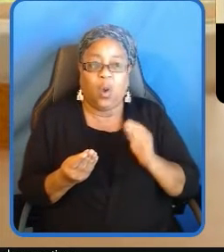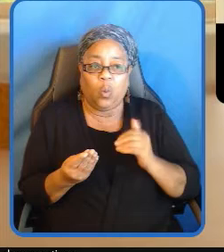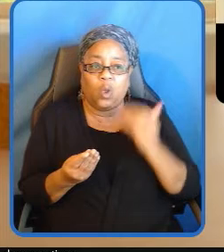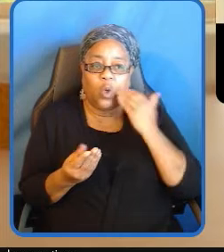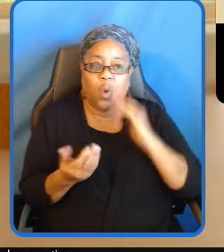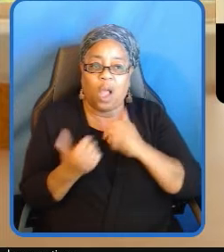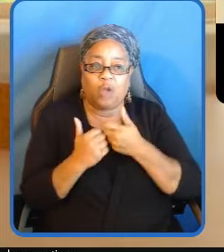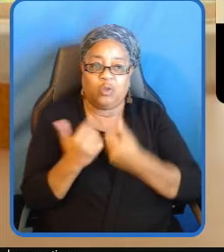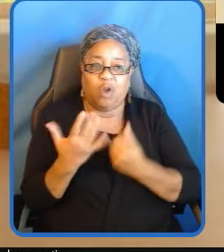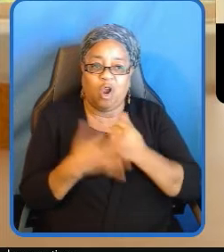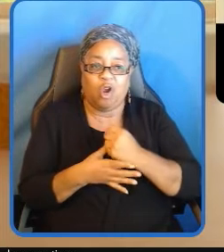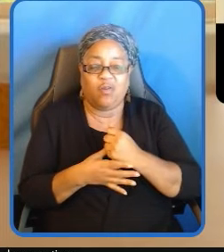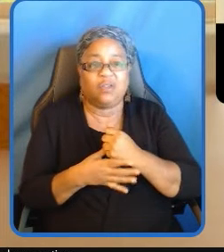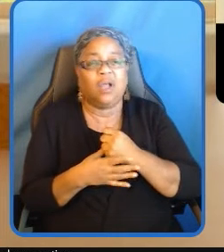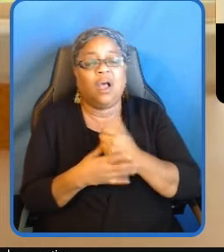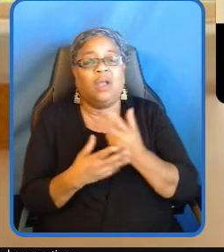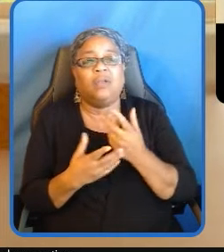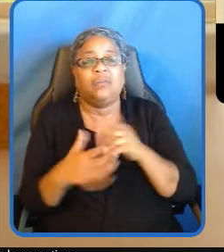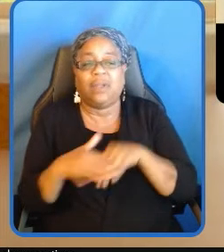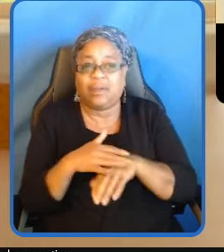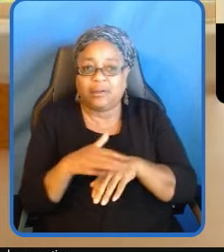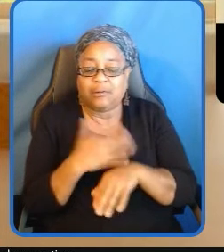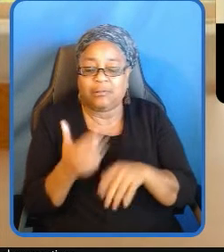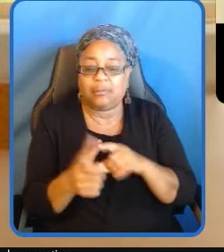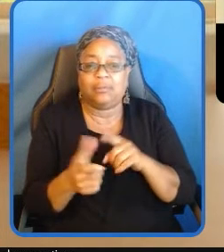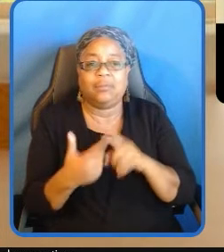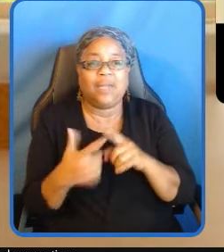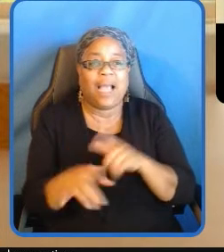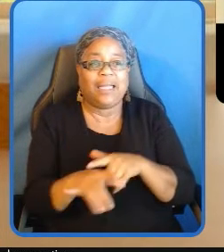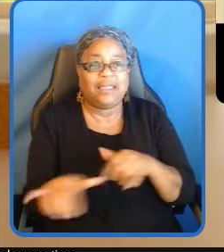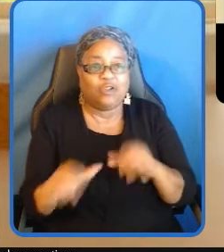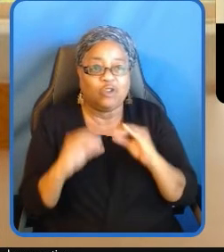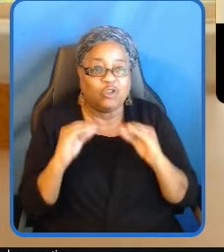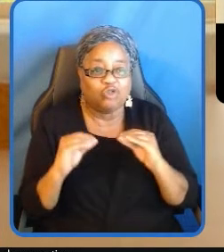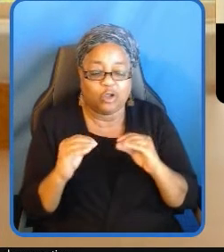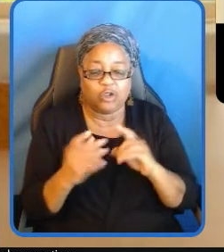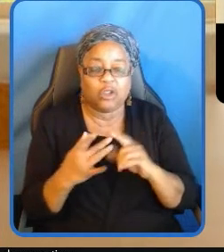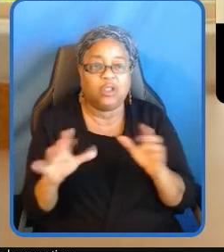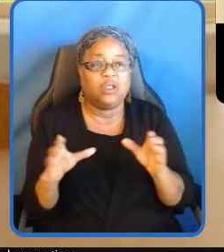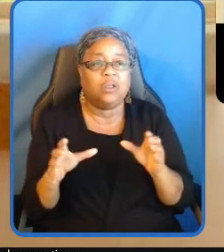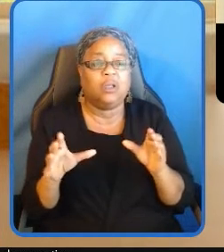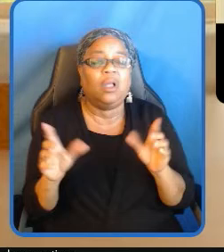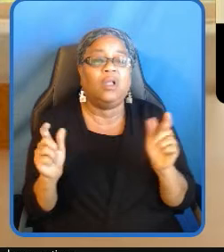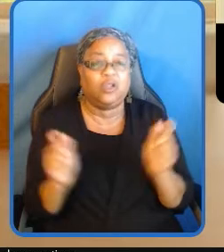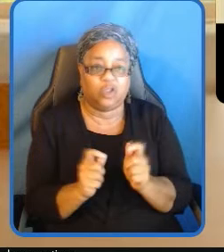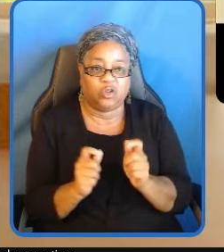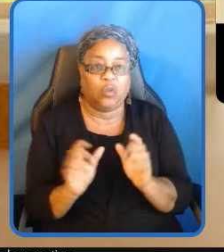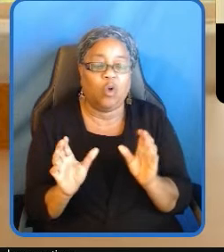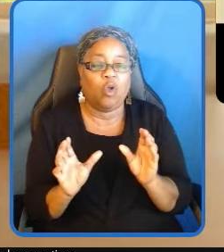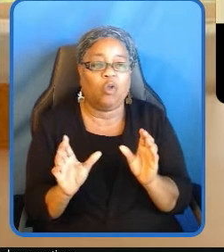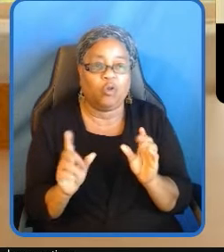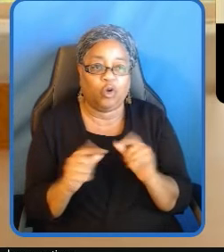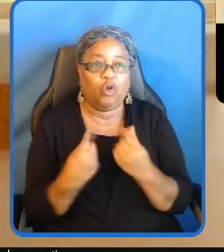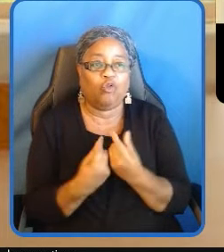flexibility live and asynchronous instruction small group work and project-based learning